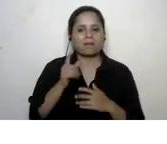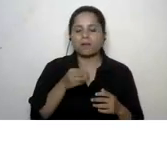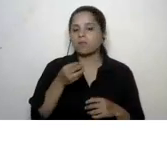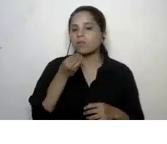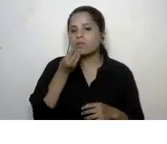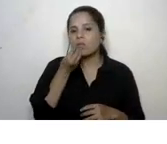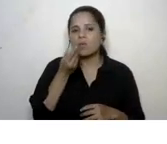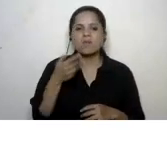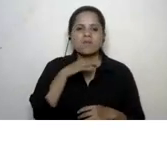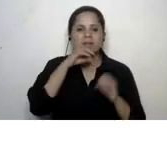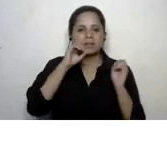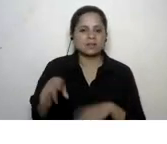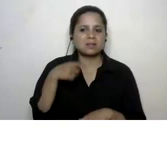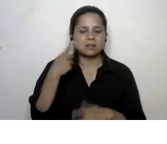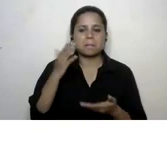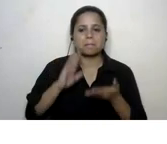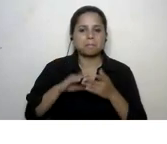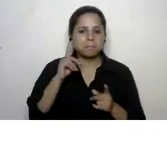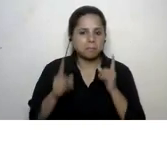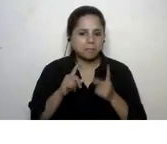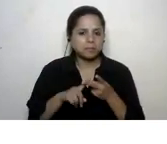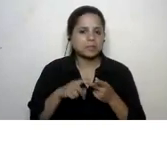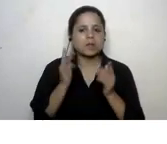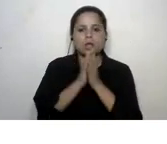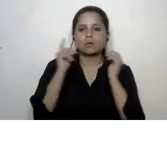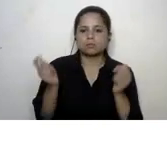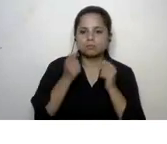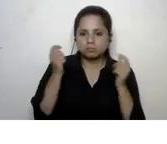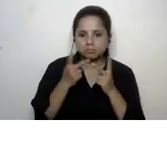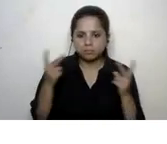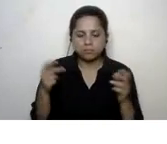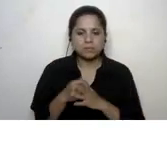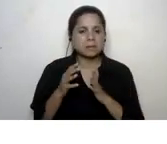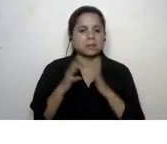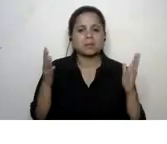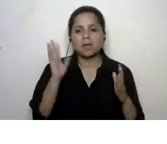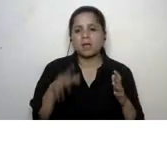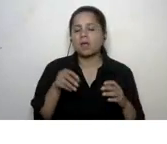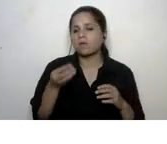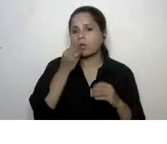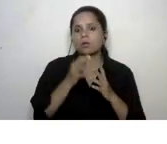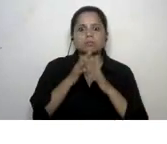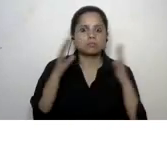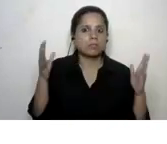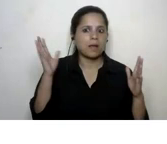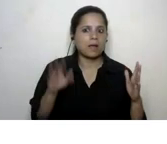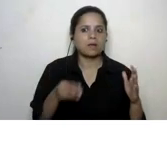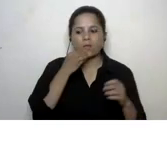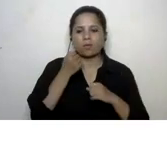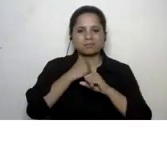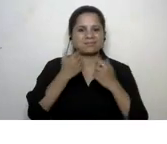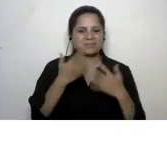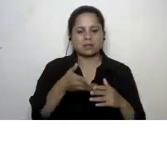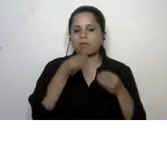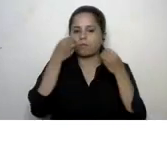uh you know our weddings our festivities there is so much excess food and there is so much food wastage i